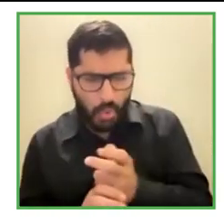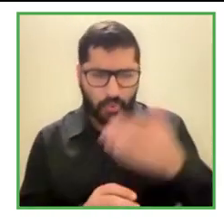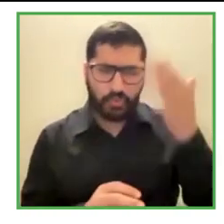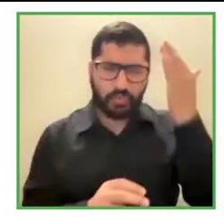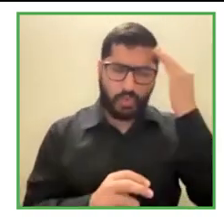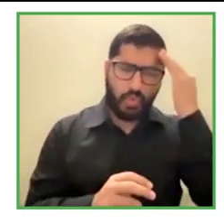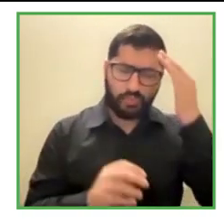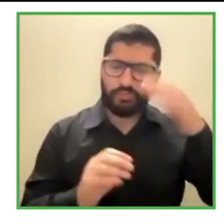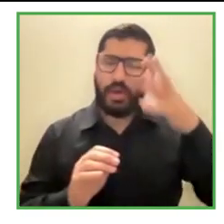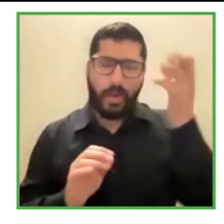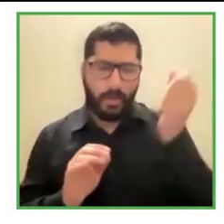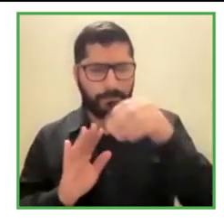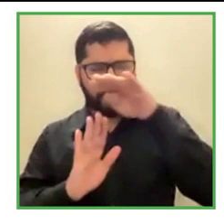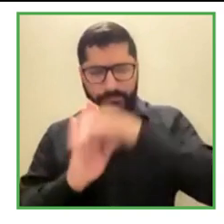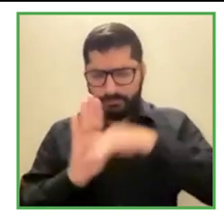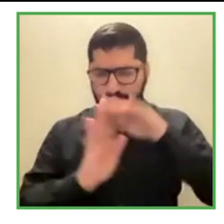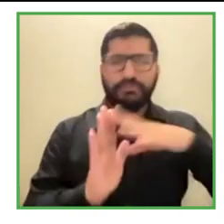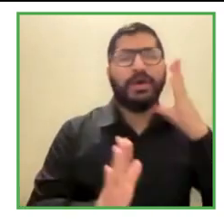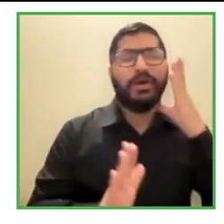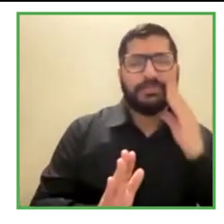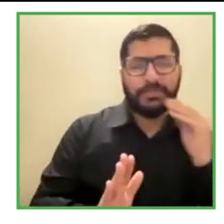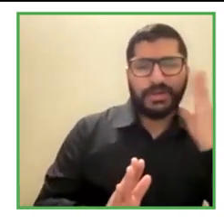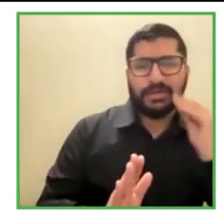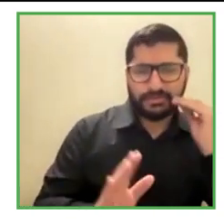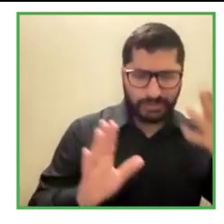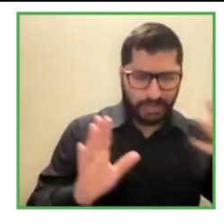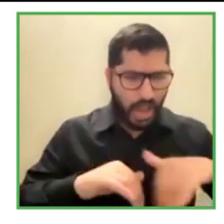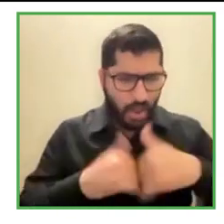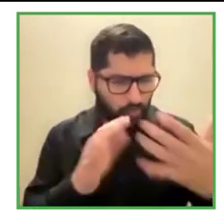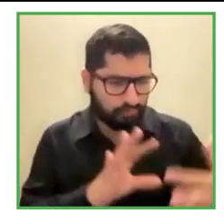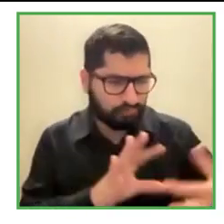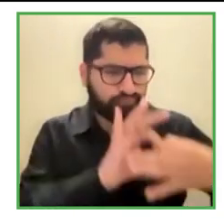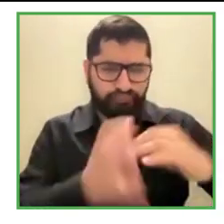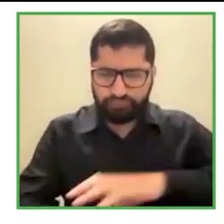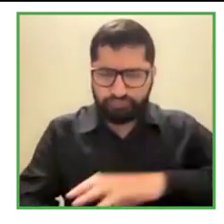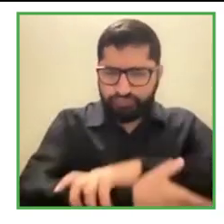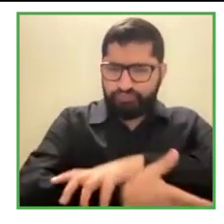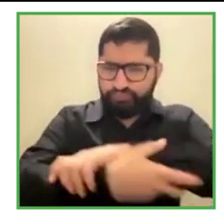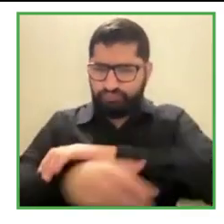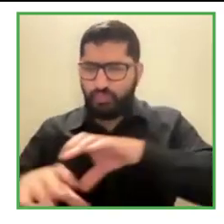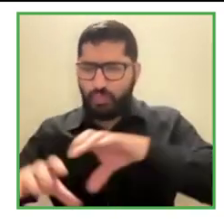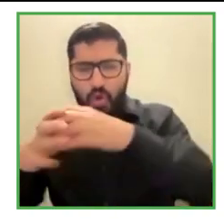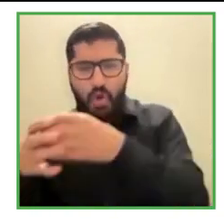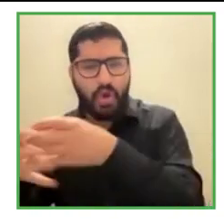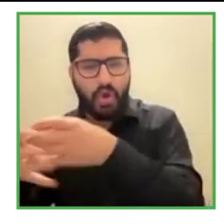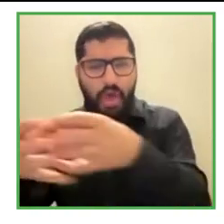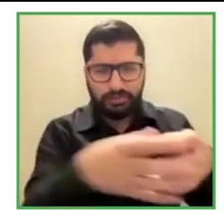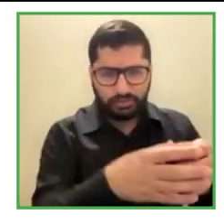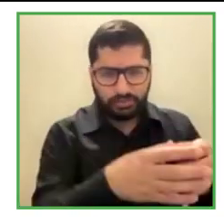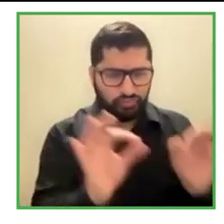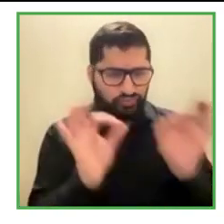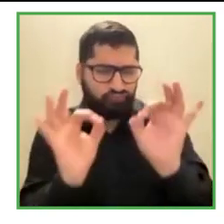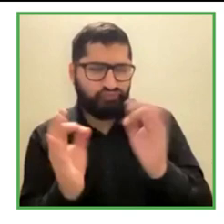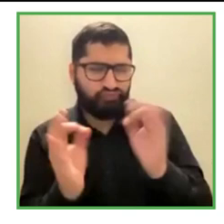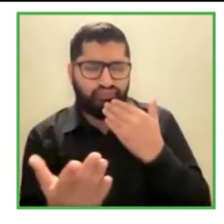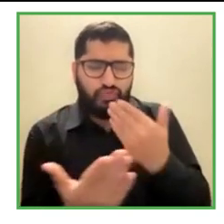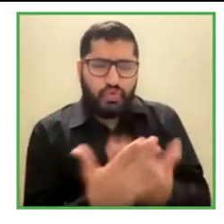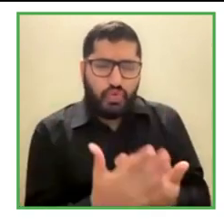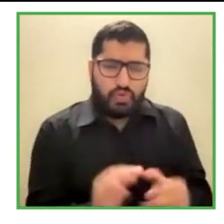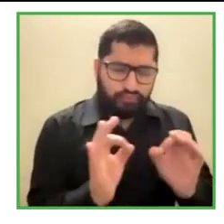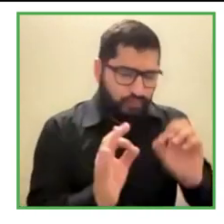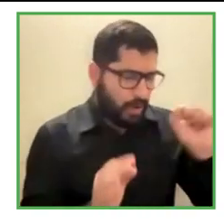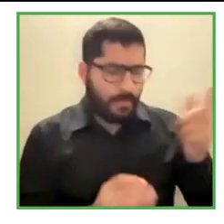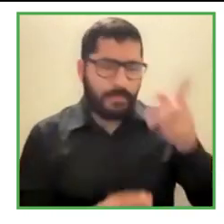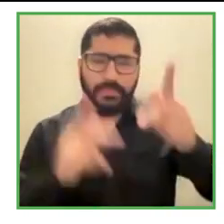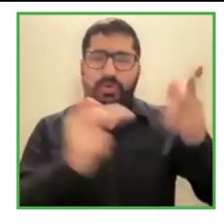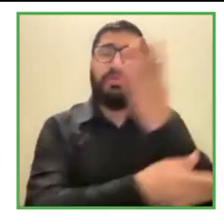respective country and be able to provide persons with disabilities in different countries. So we hope to find also